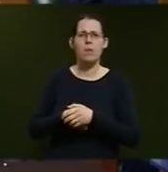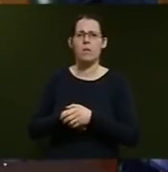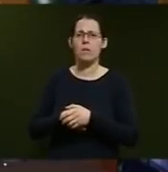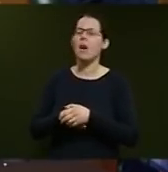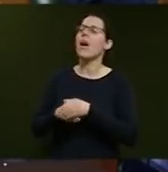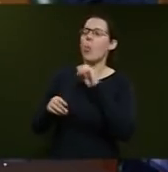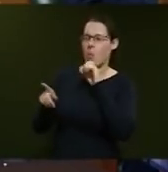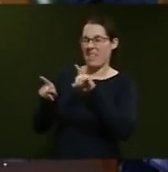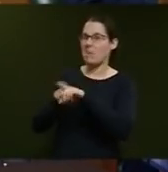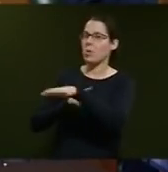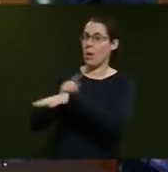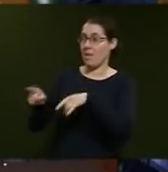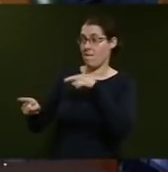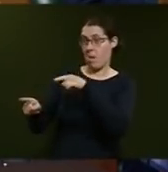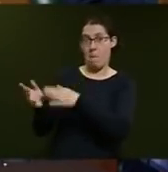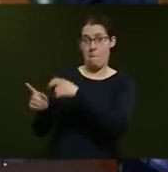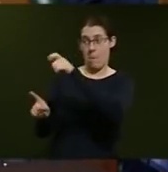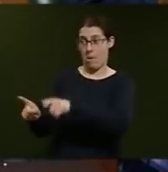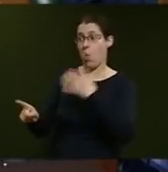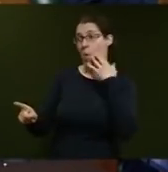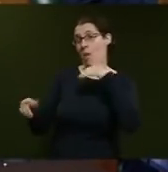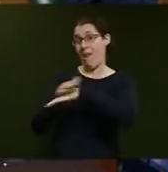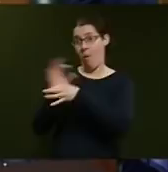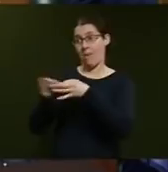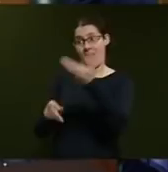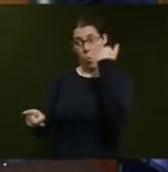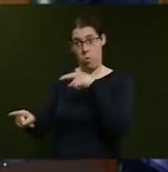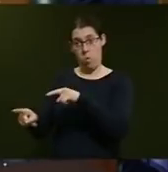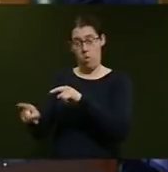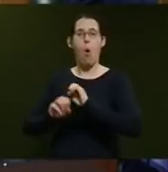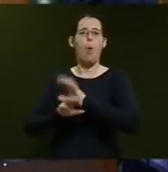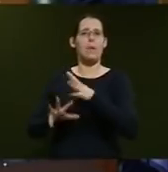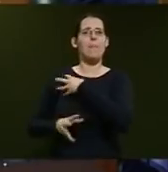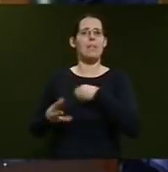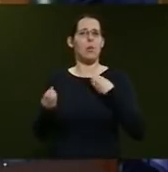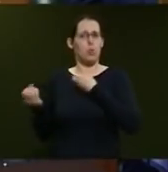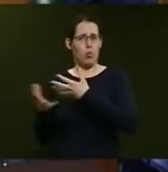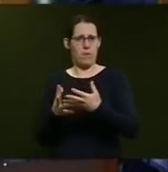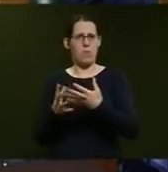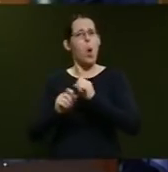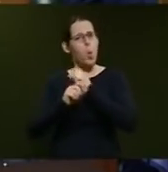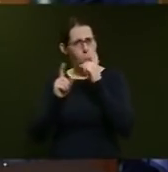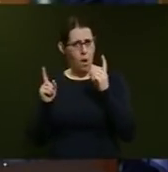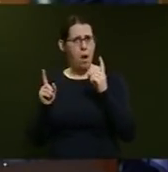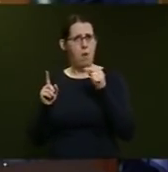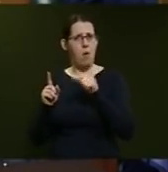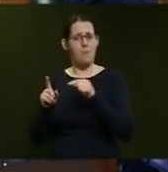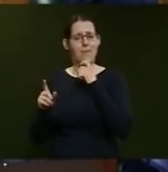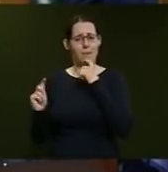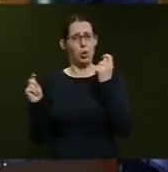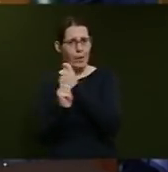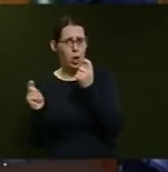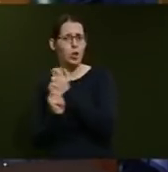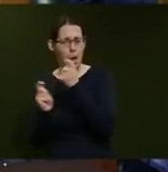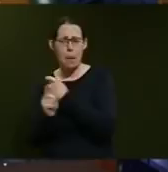office, obviously the Ministerial Services are aware of staff turnover and the different circumstances that lead to